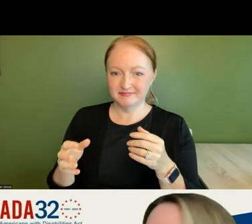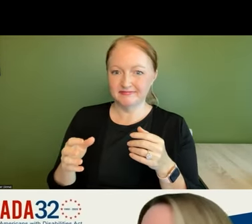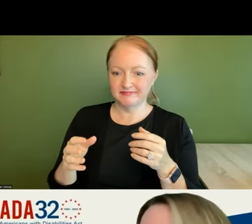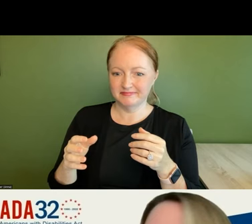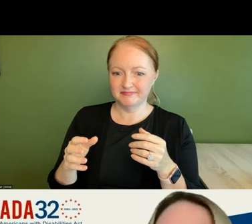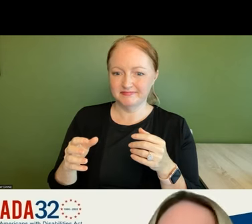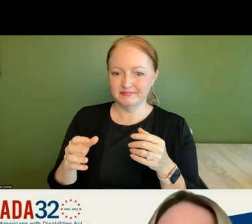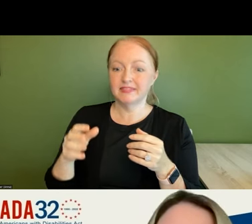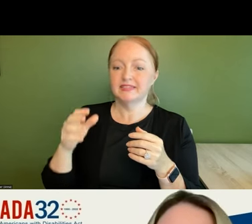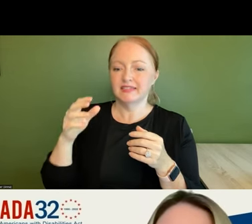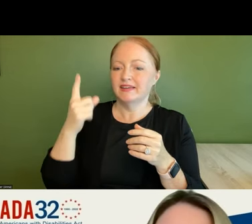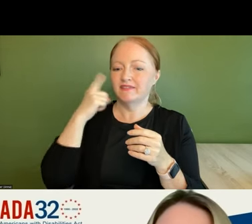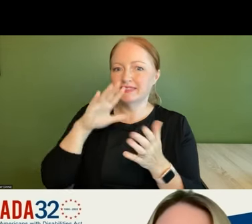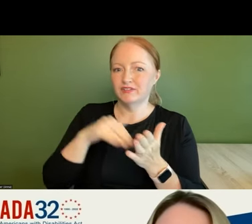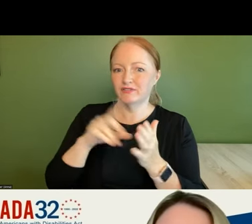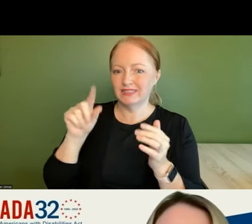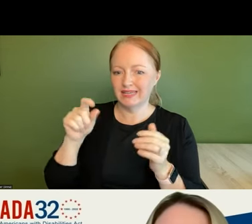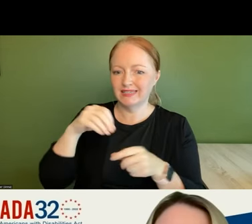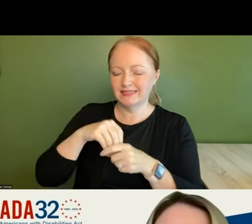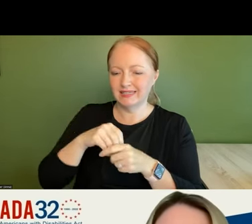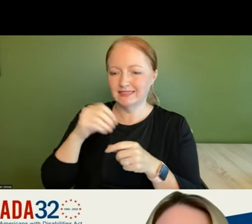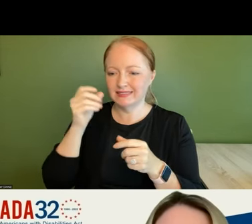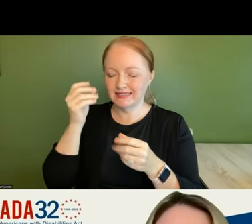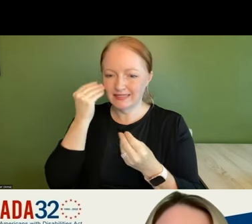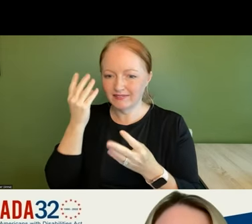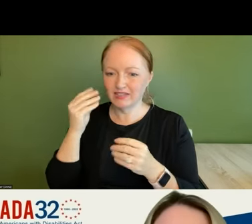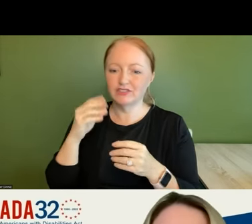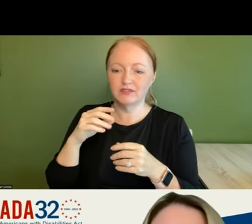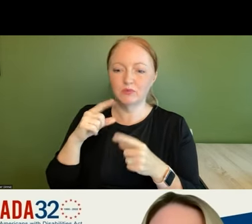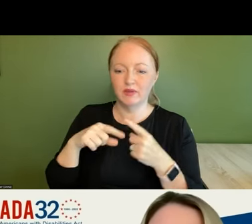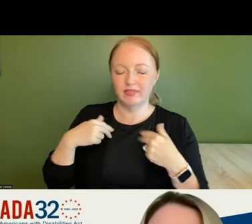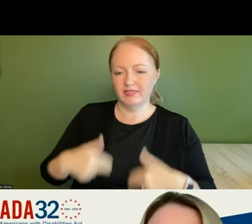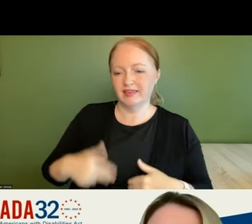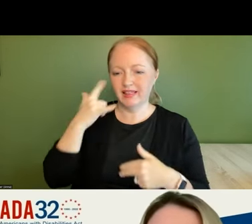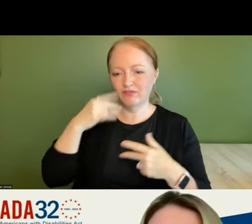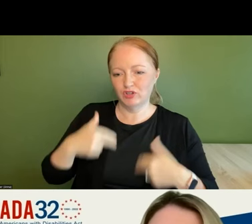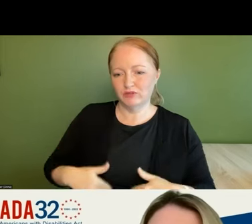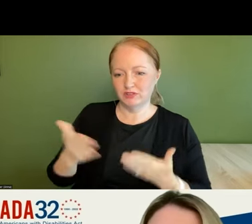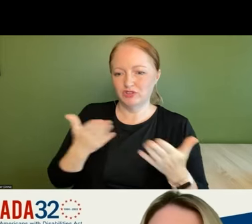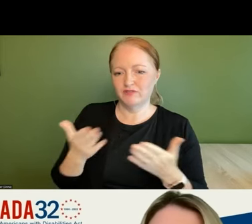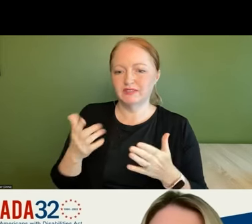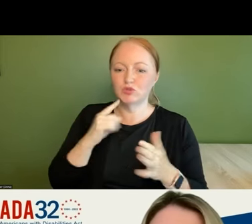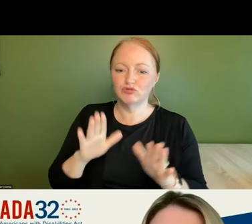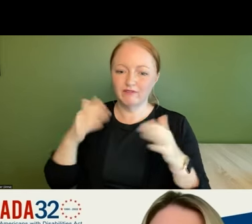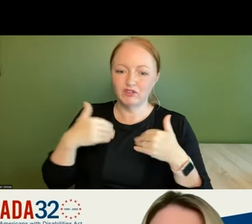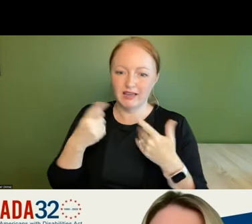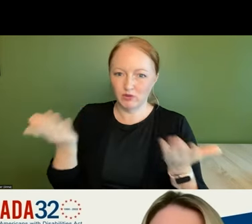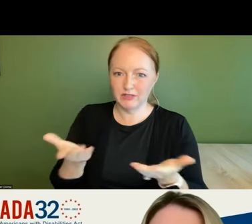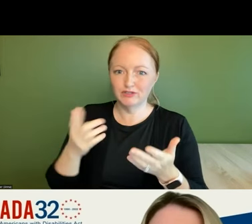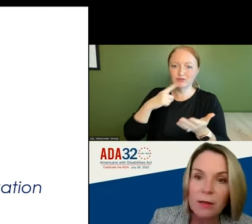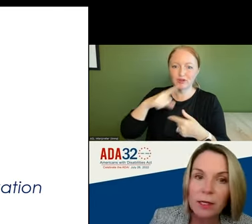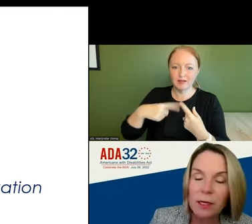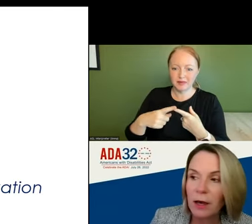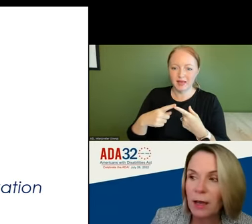for data insights and innovation at the california health and human services agency christine we are so grateful to have you here to talk